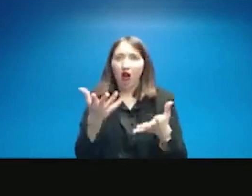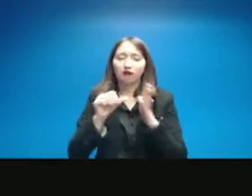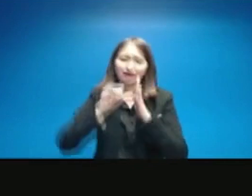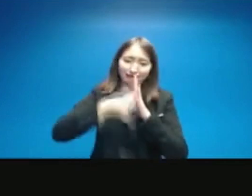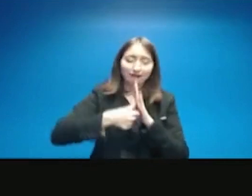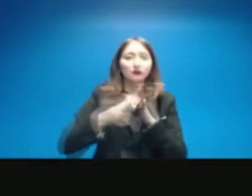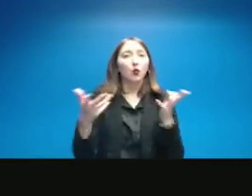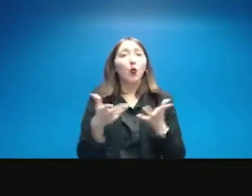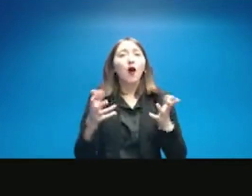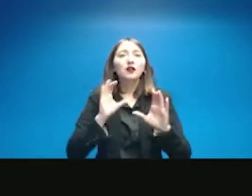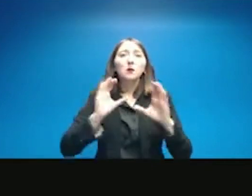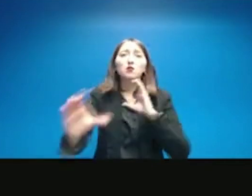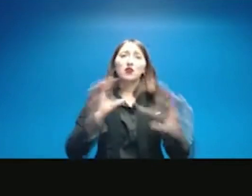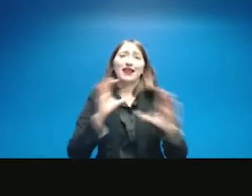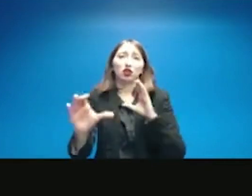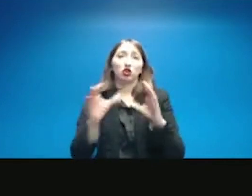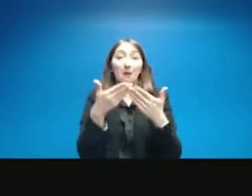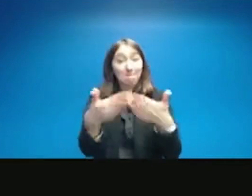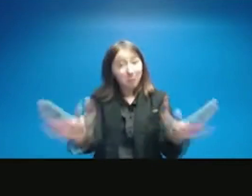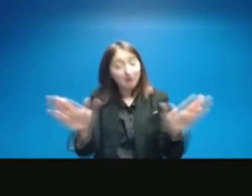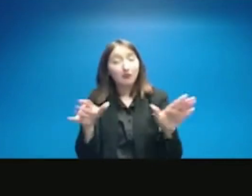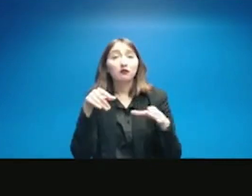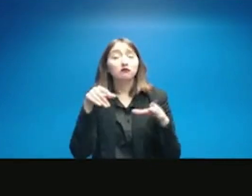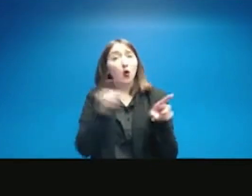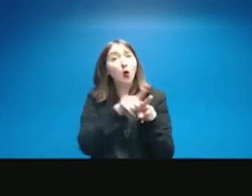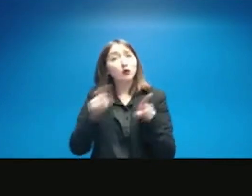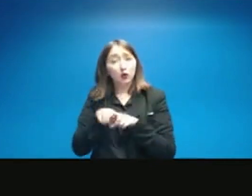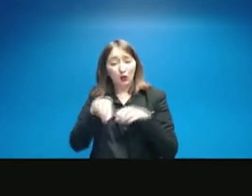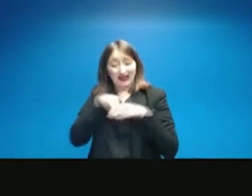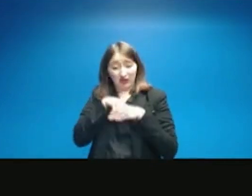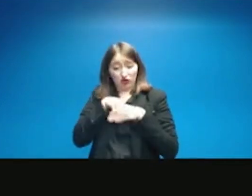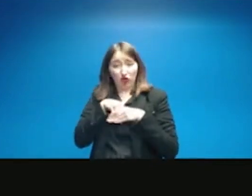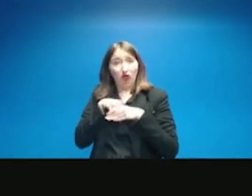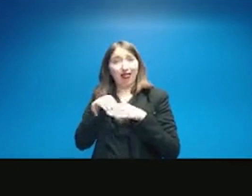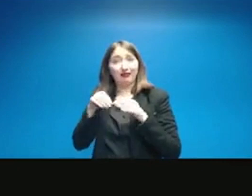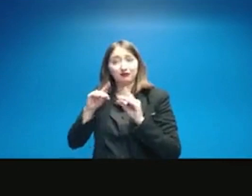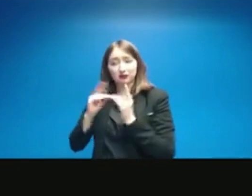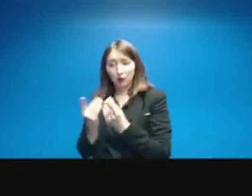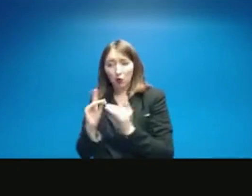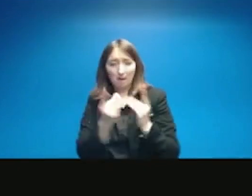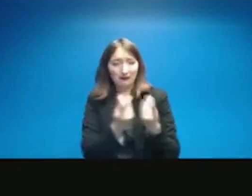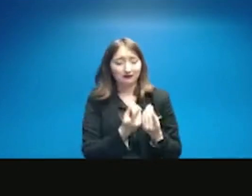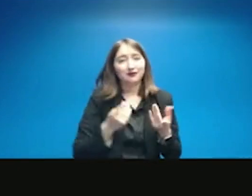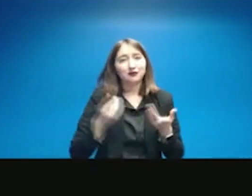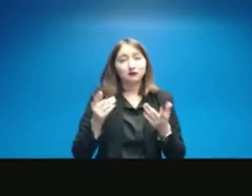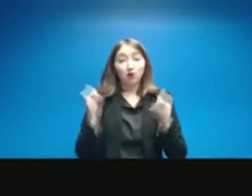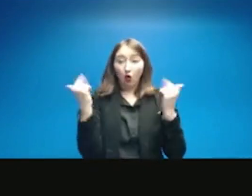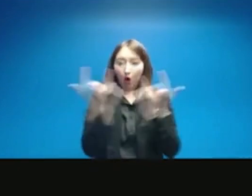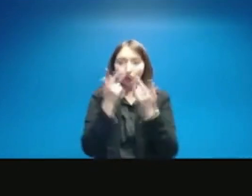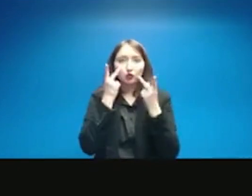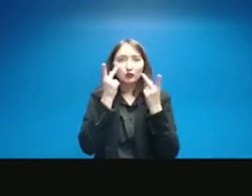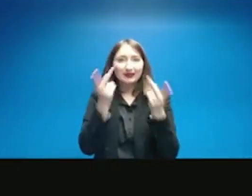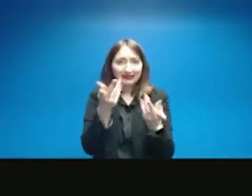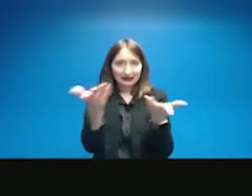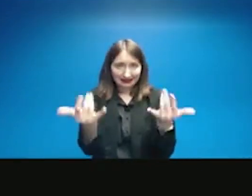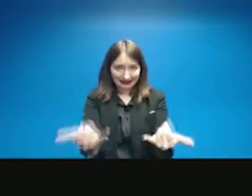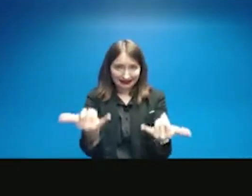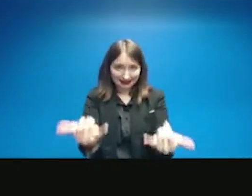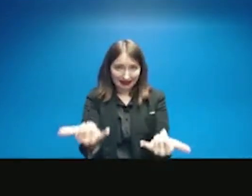internally within our organizations. So we have been working, all the partners that you see here today,